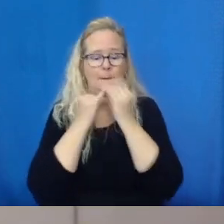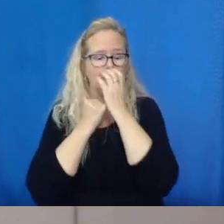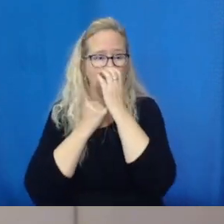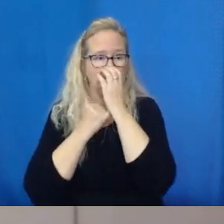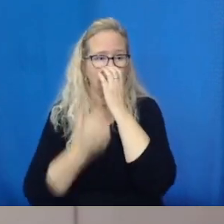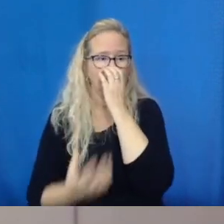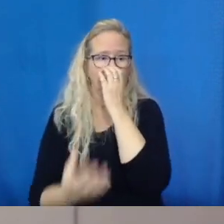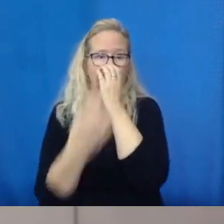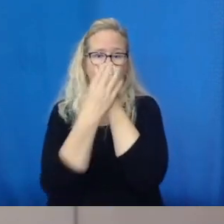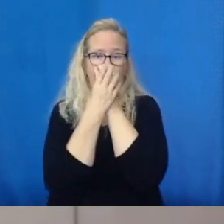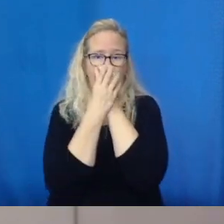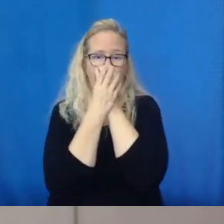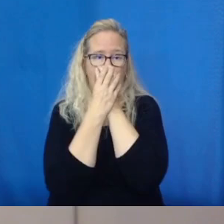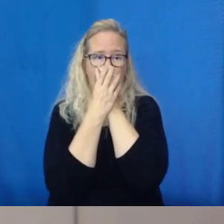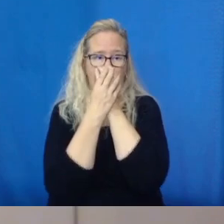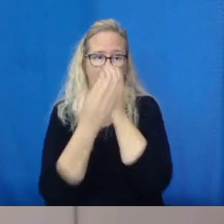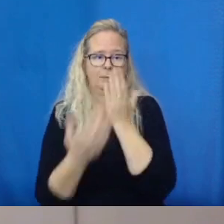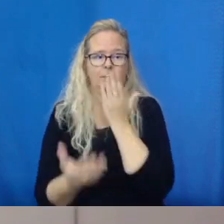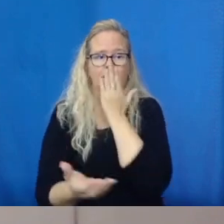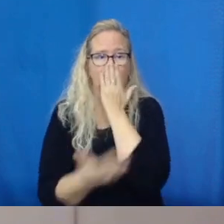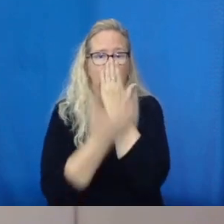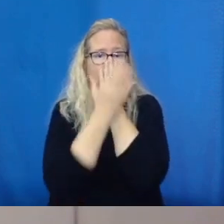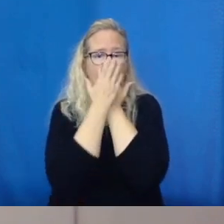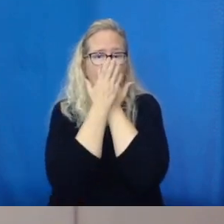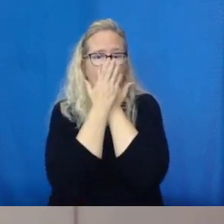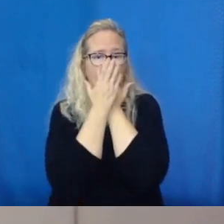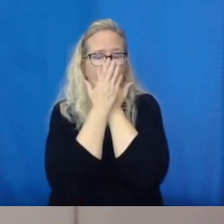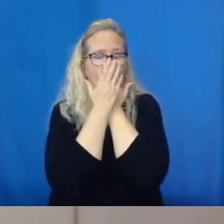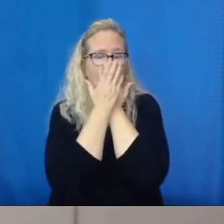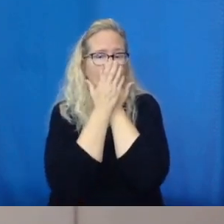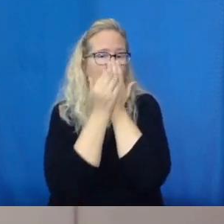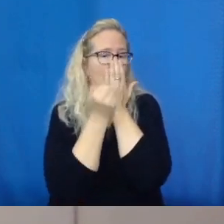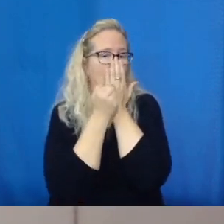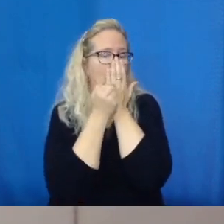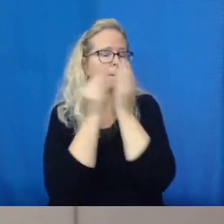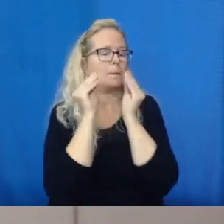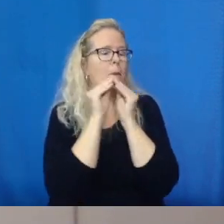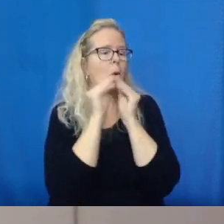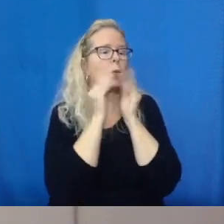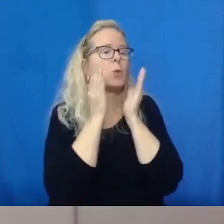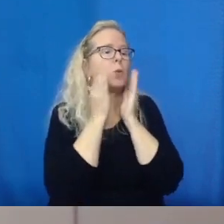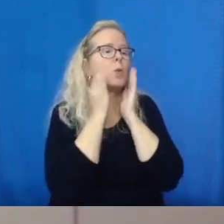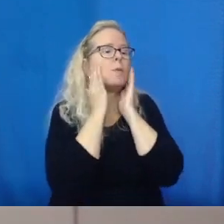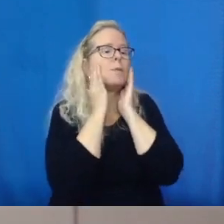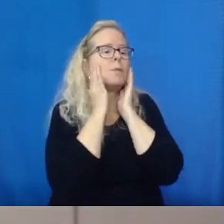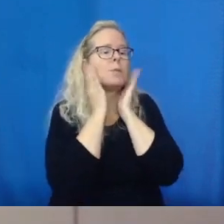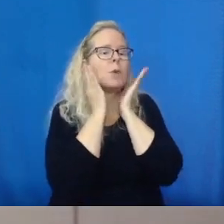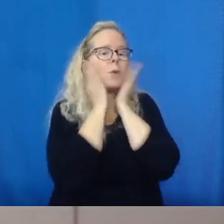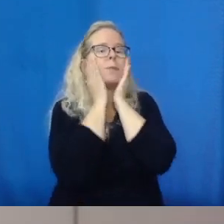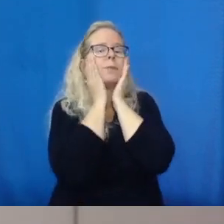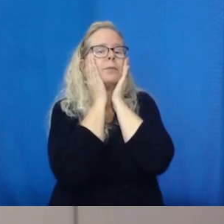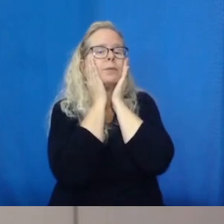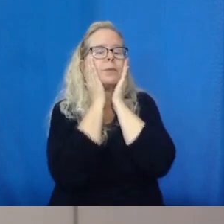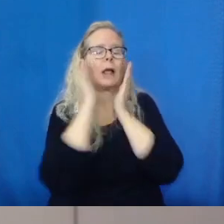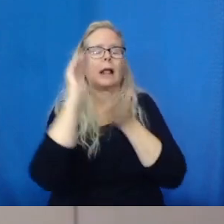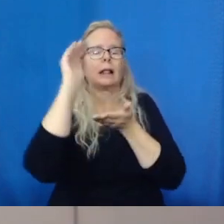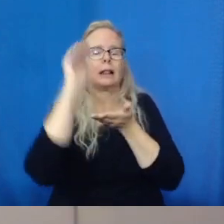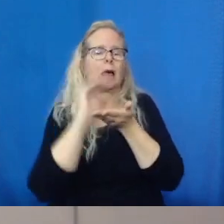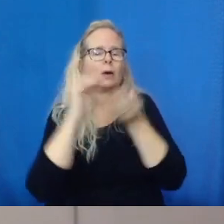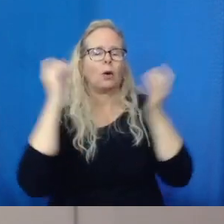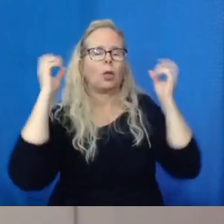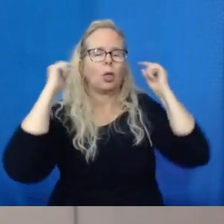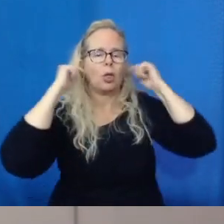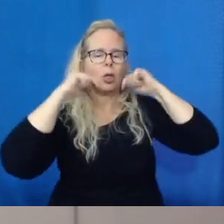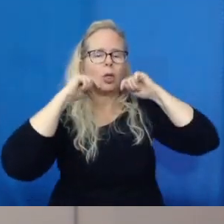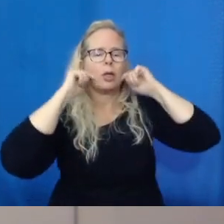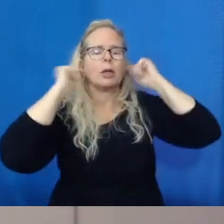the sides here, so that there's not as much gapping. When I breathe out now, I don't feel quite as much air. And I can